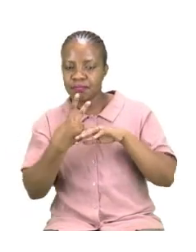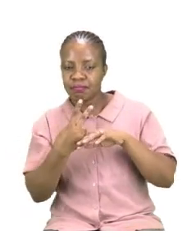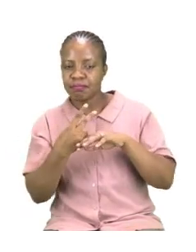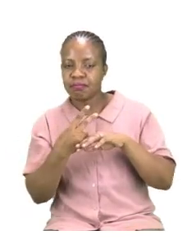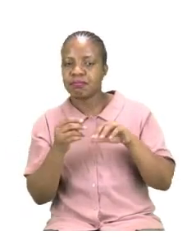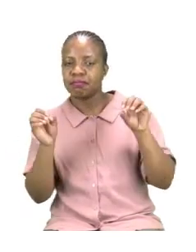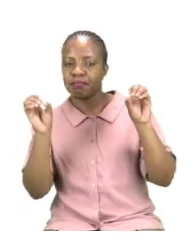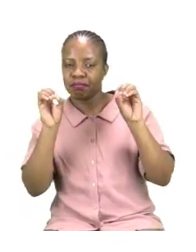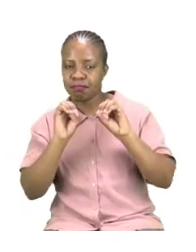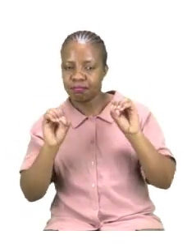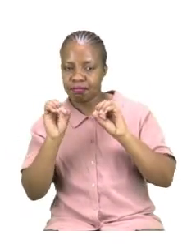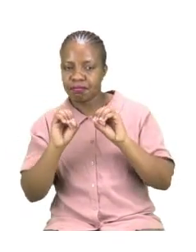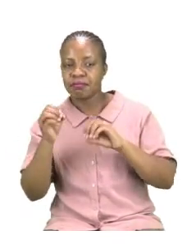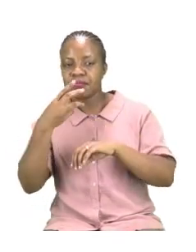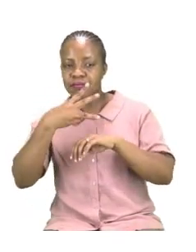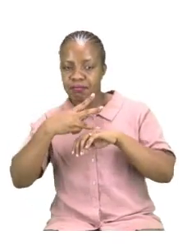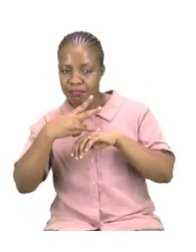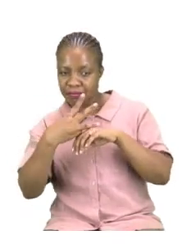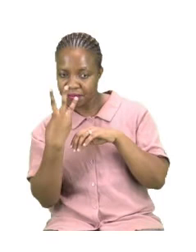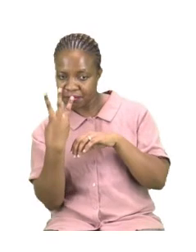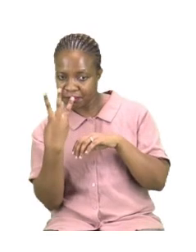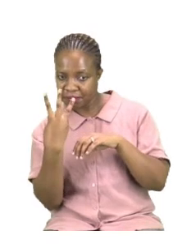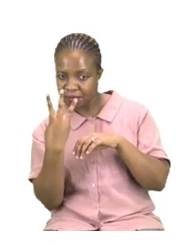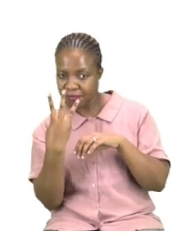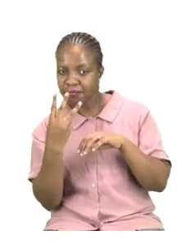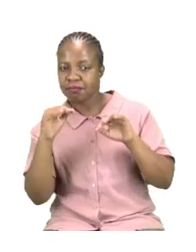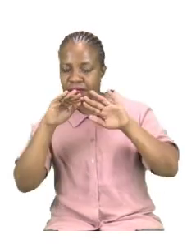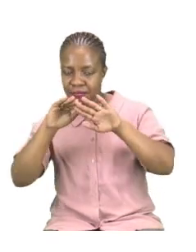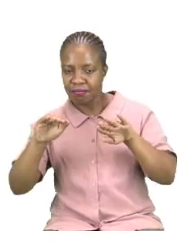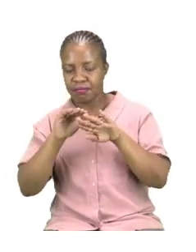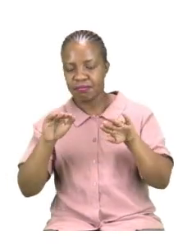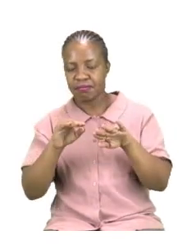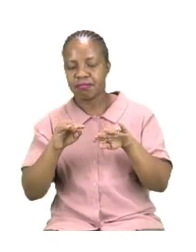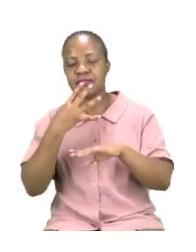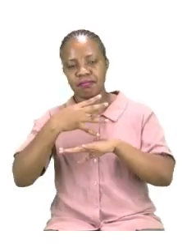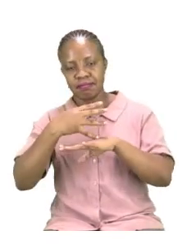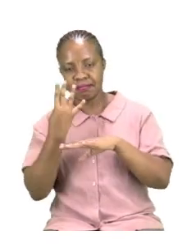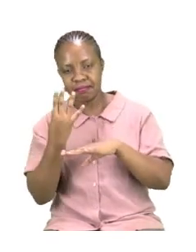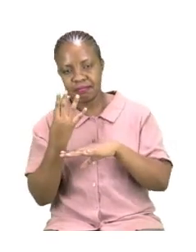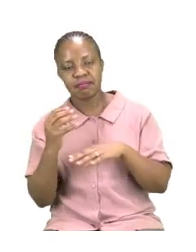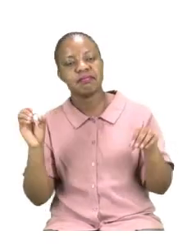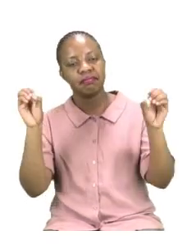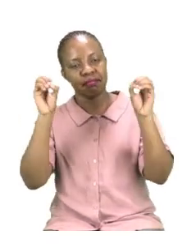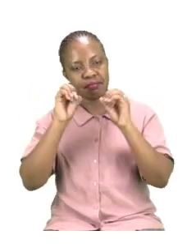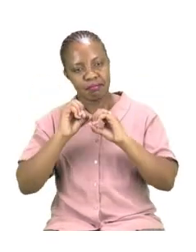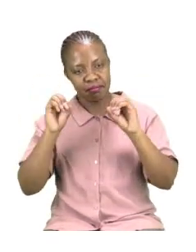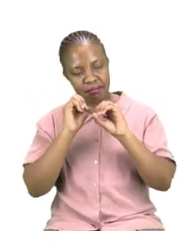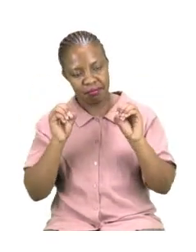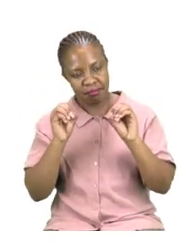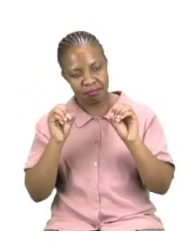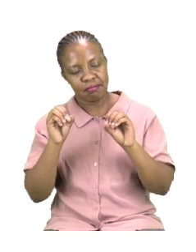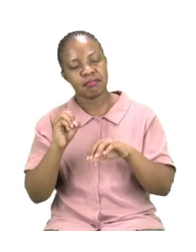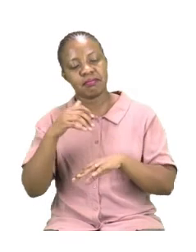for swimming and then Thursdays she does not go for swimming. Friday and Saturday she